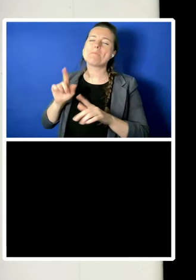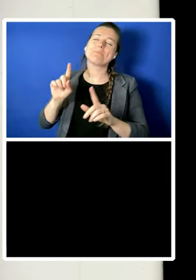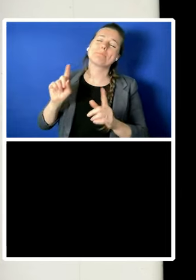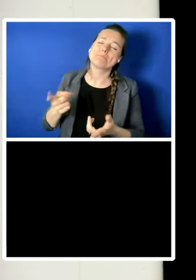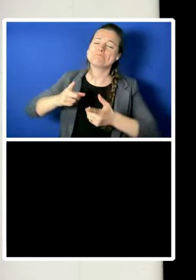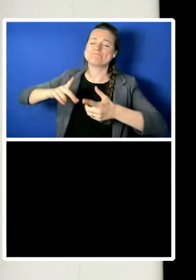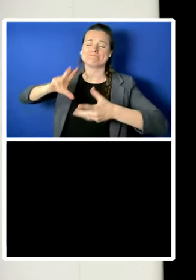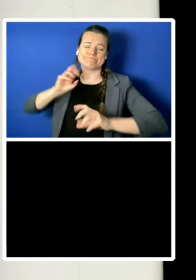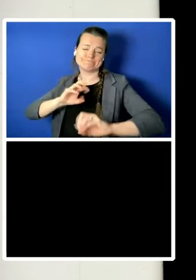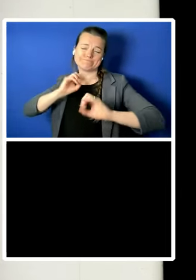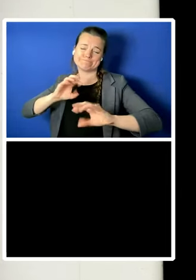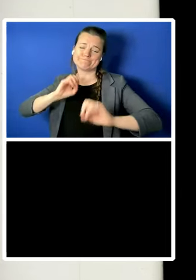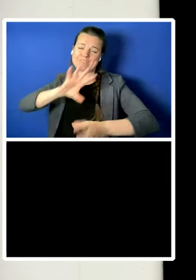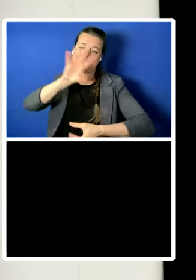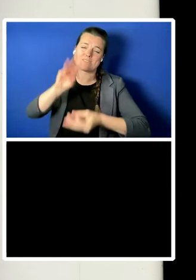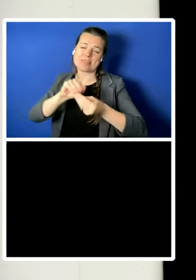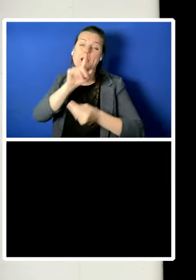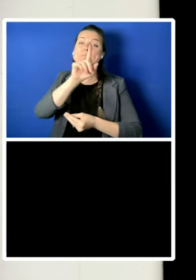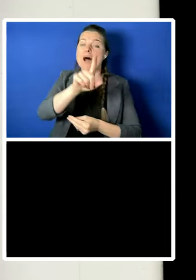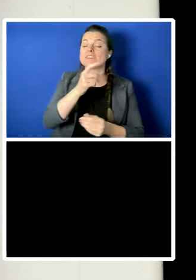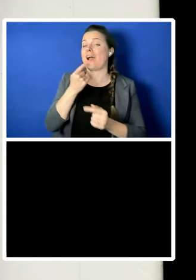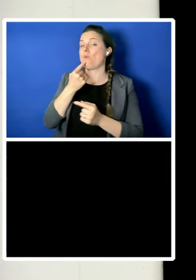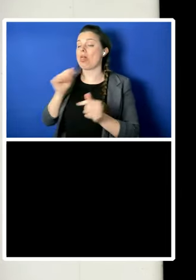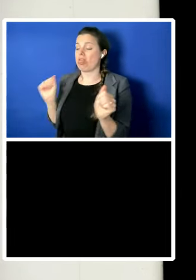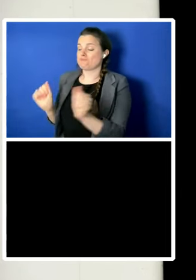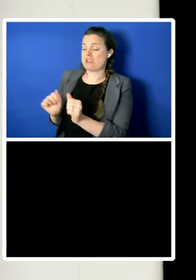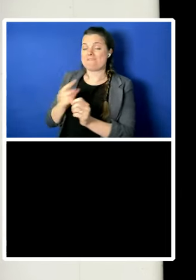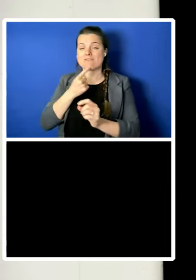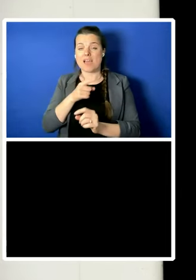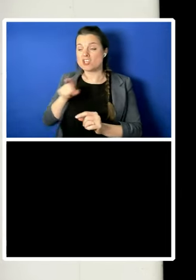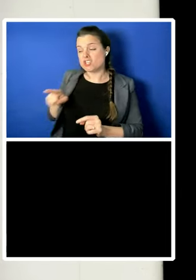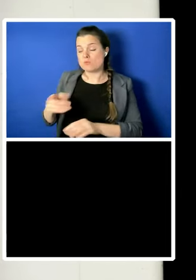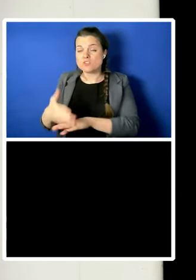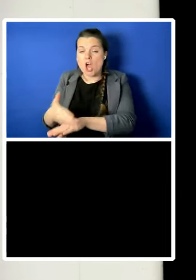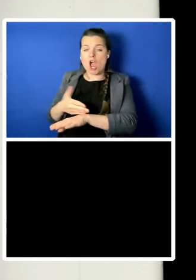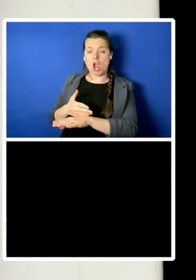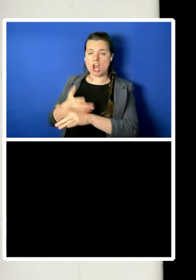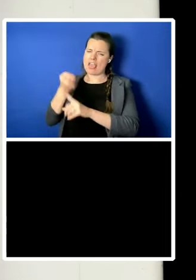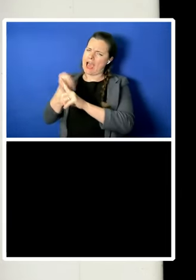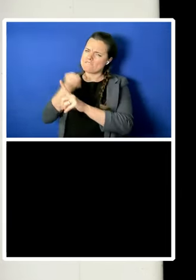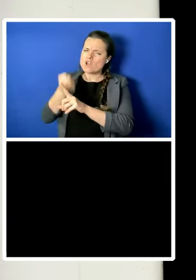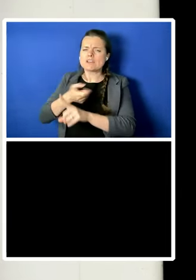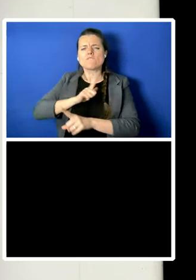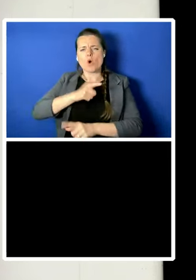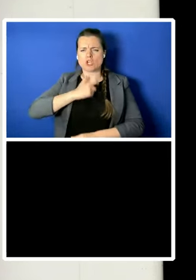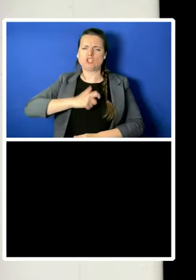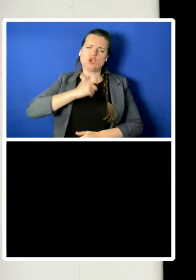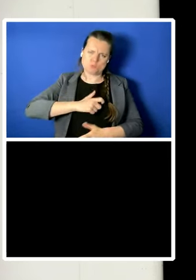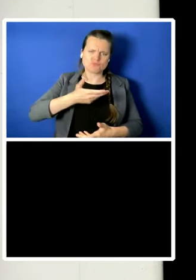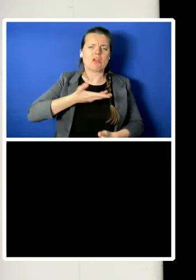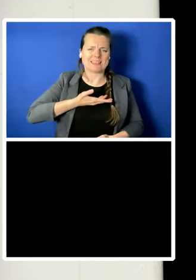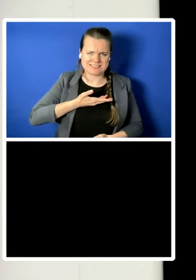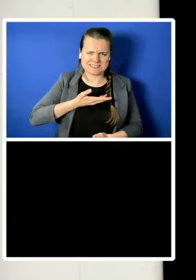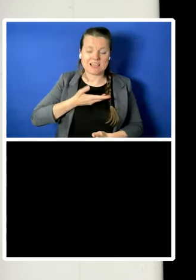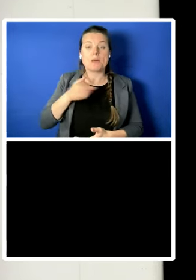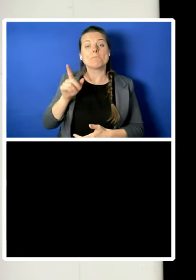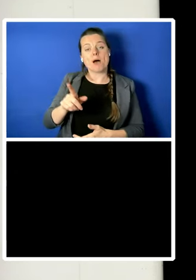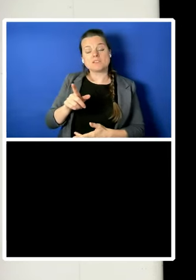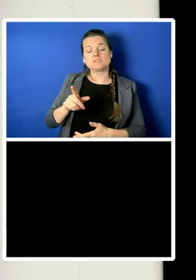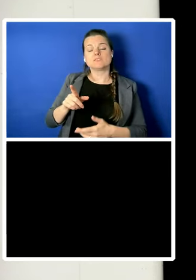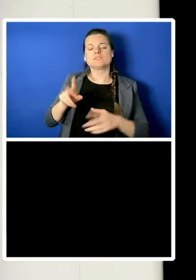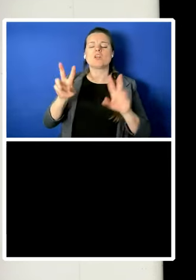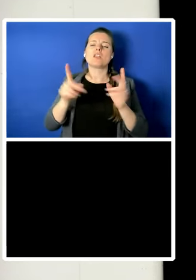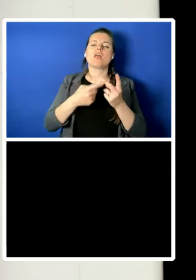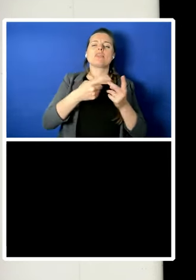advocate, indeed an early architect, of what we now call human rights. She was, in the words of Amartya Sen, Nobel